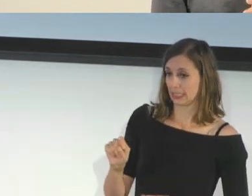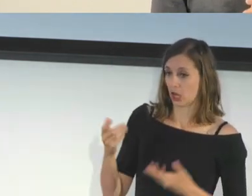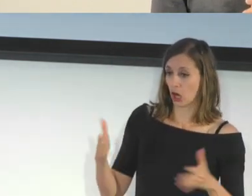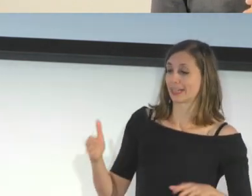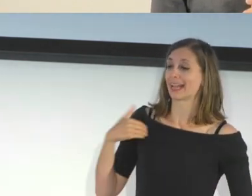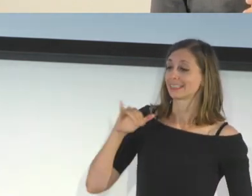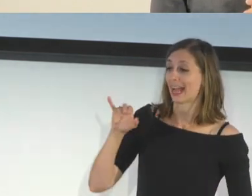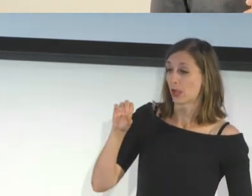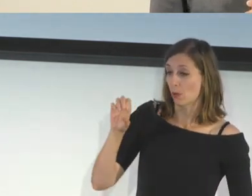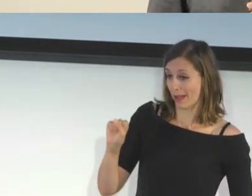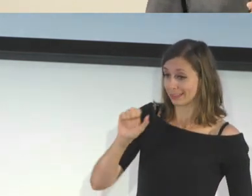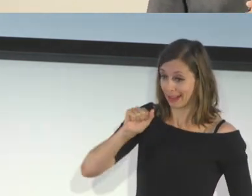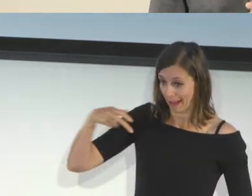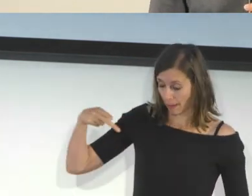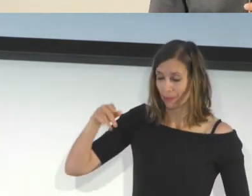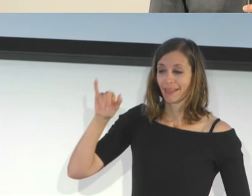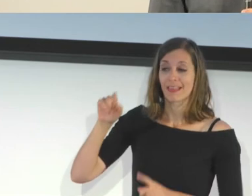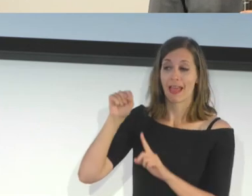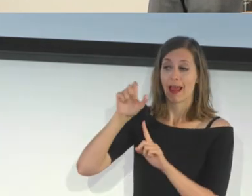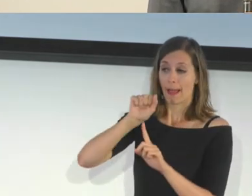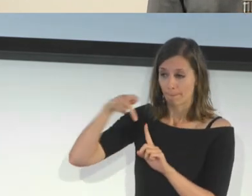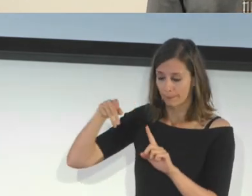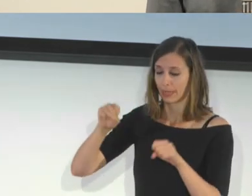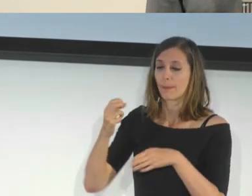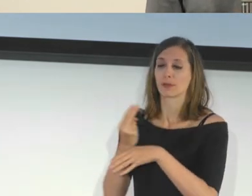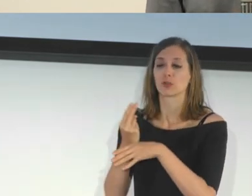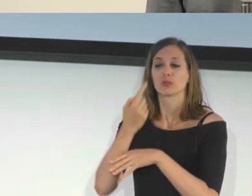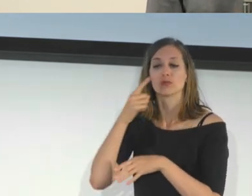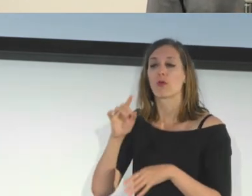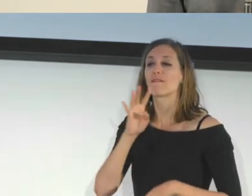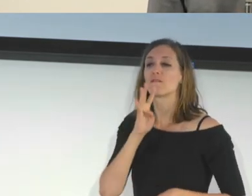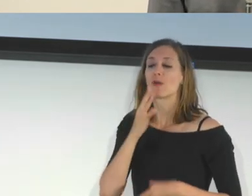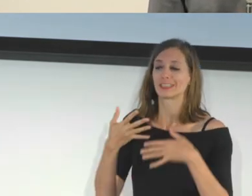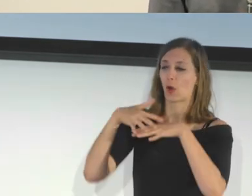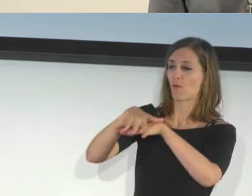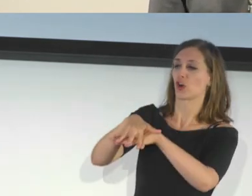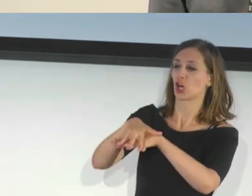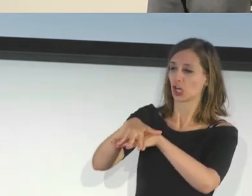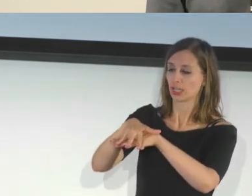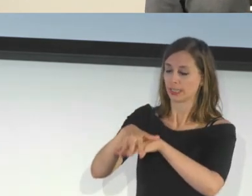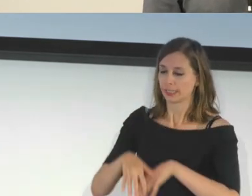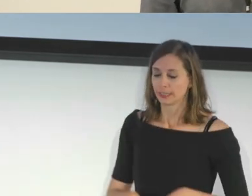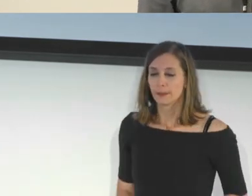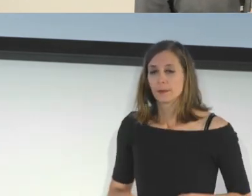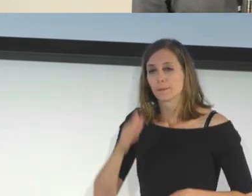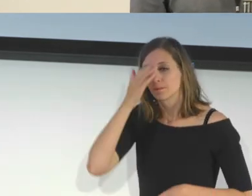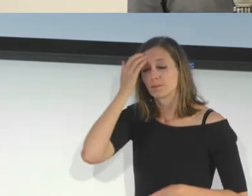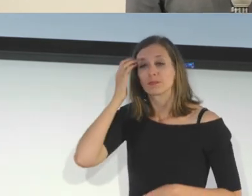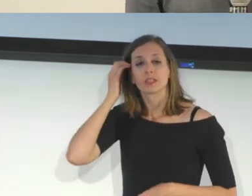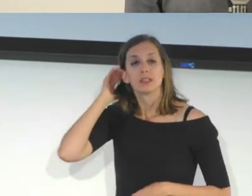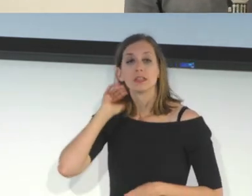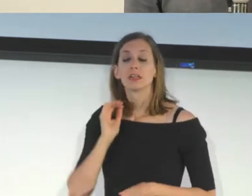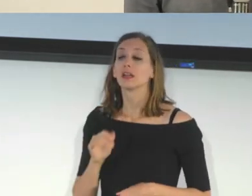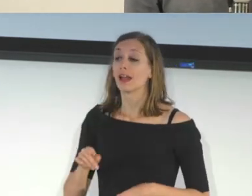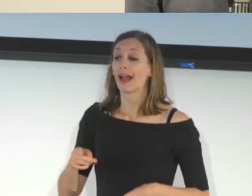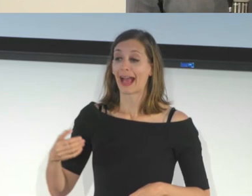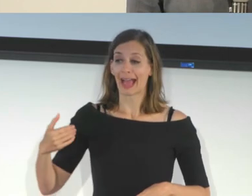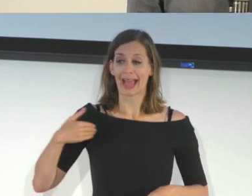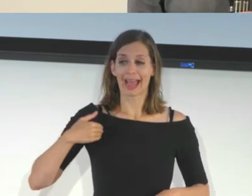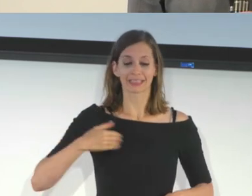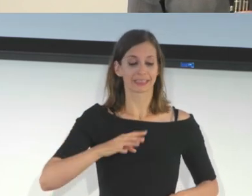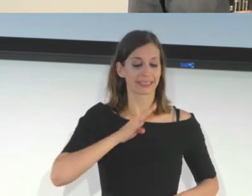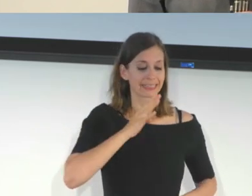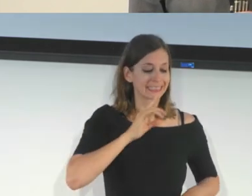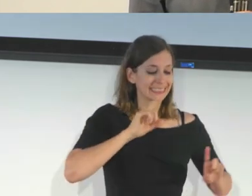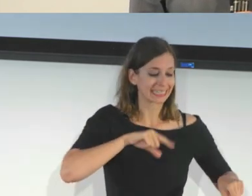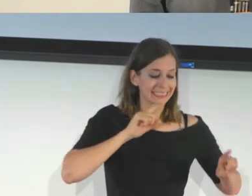app, and that app can be used with voiceover. There is dictation available, so you can voice